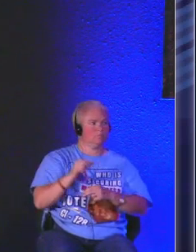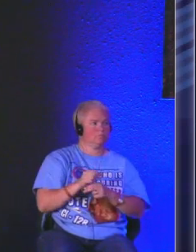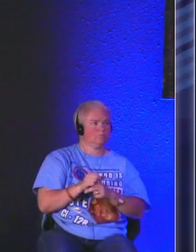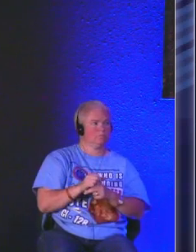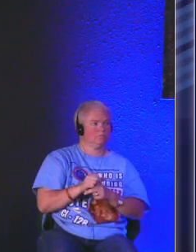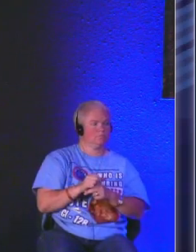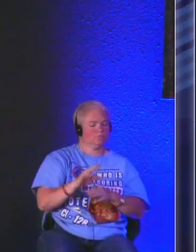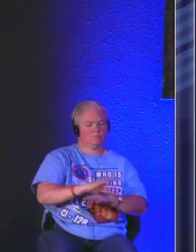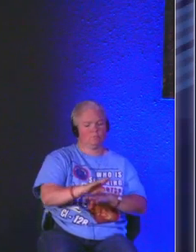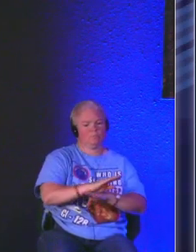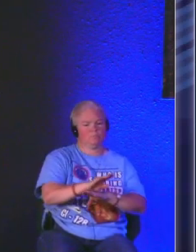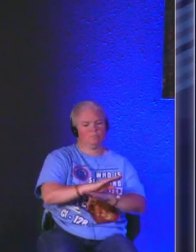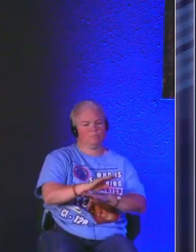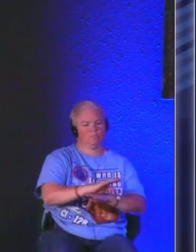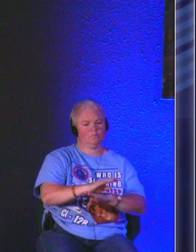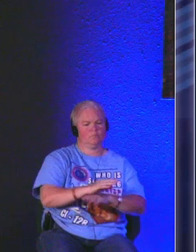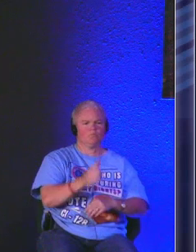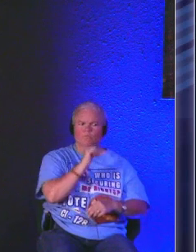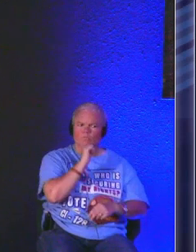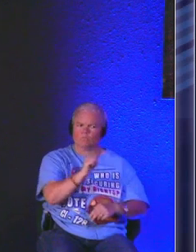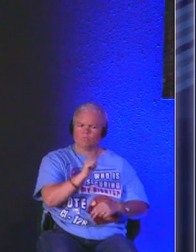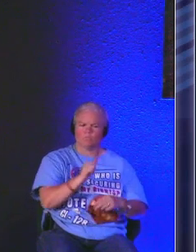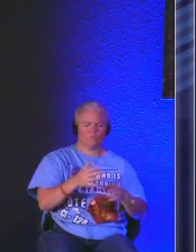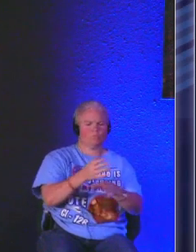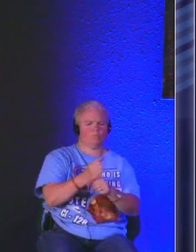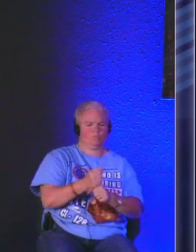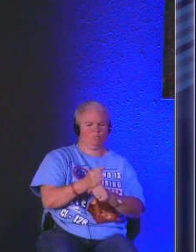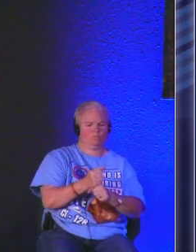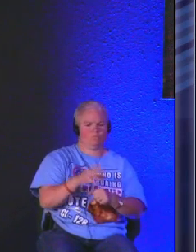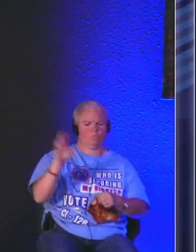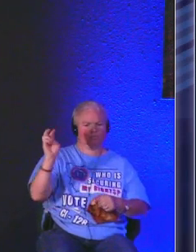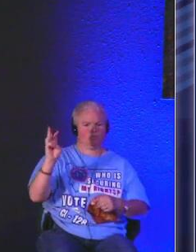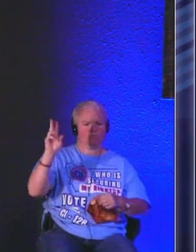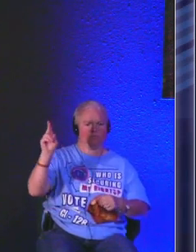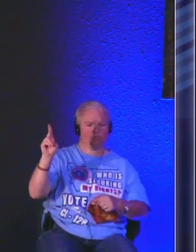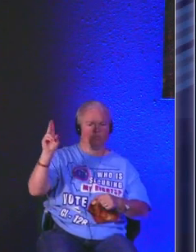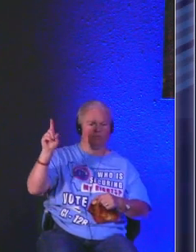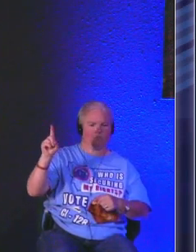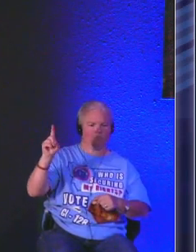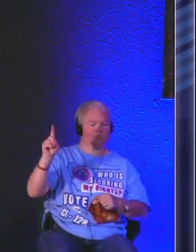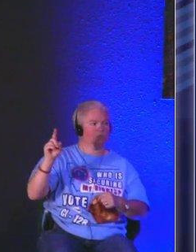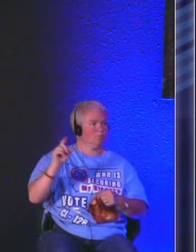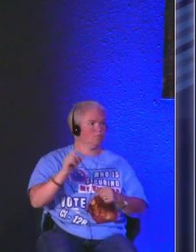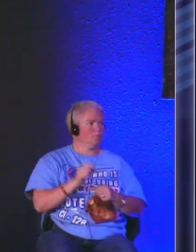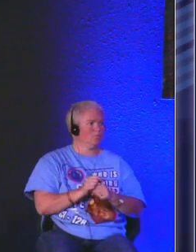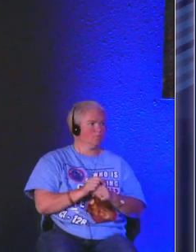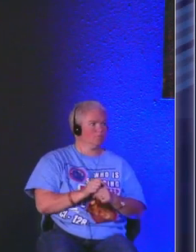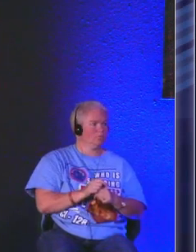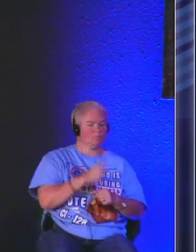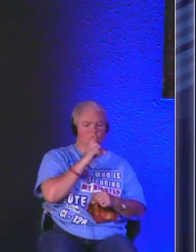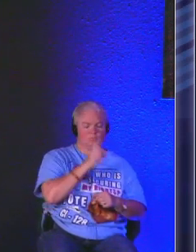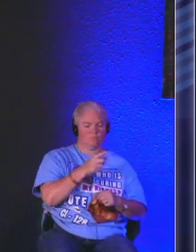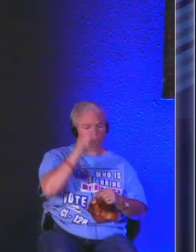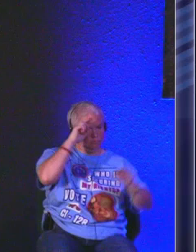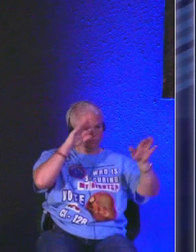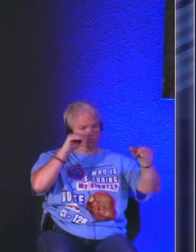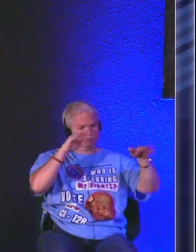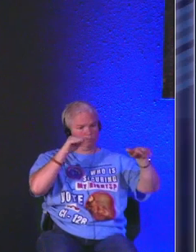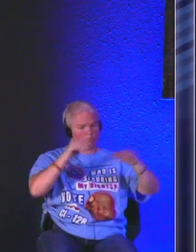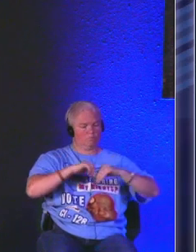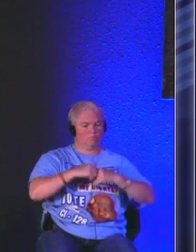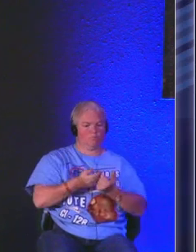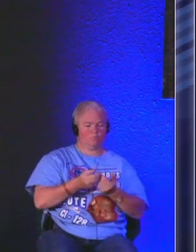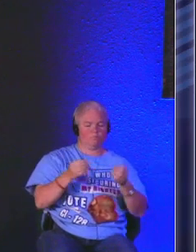get super busy and we don't get to do that 621 stuff then we can really experience